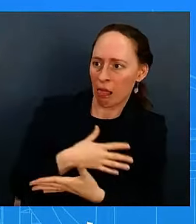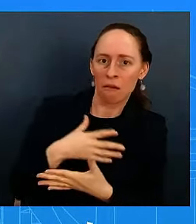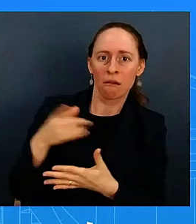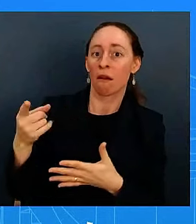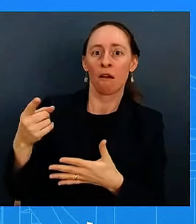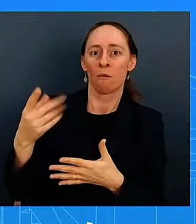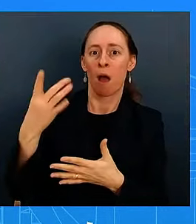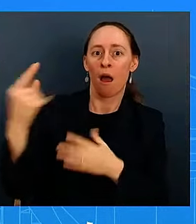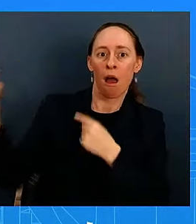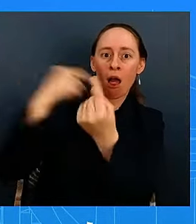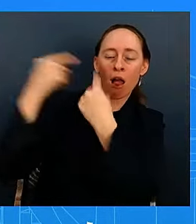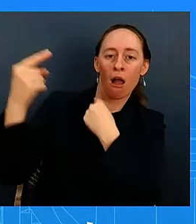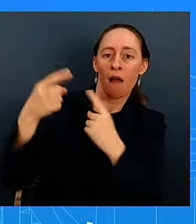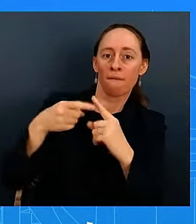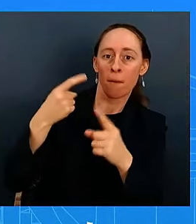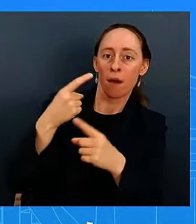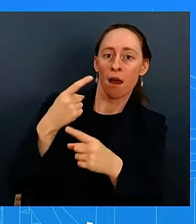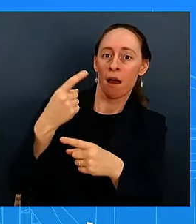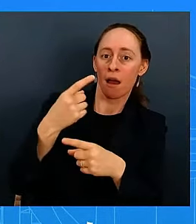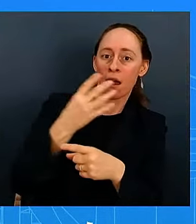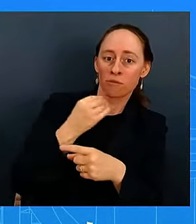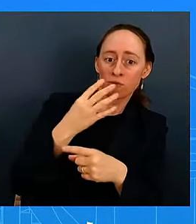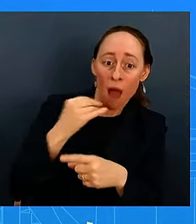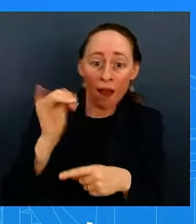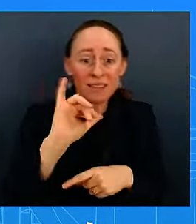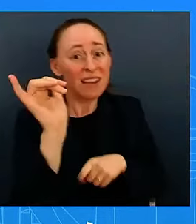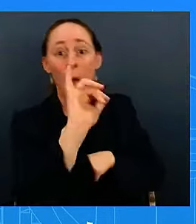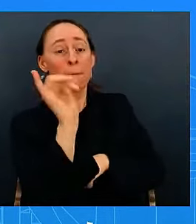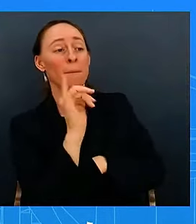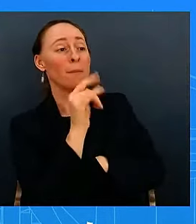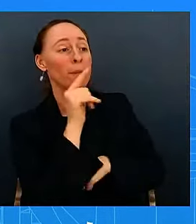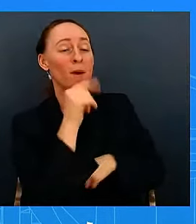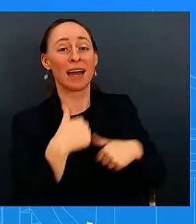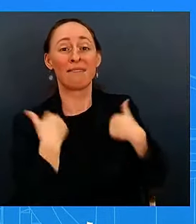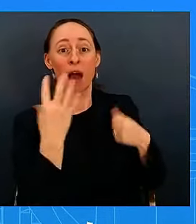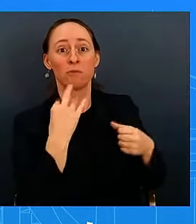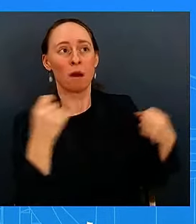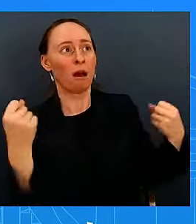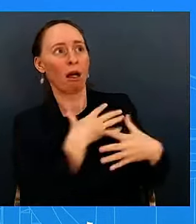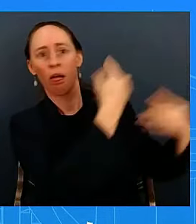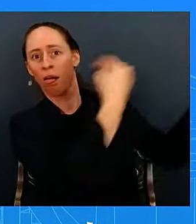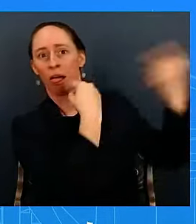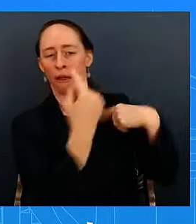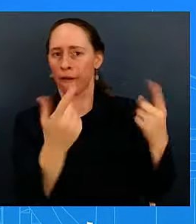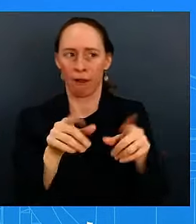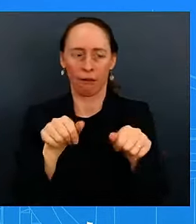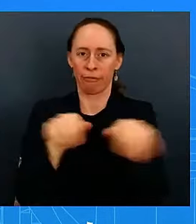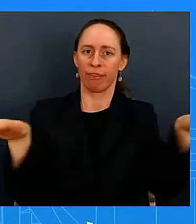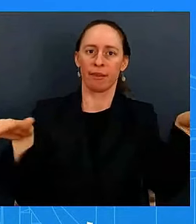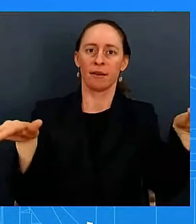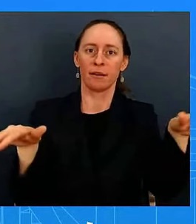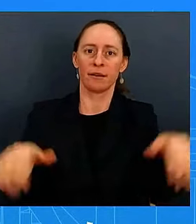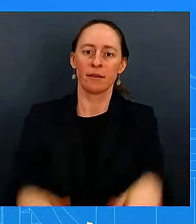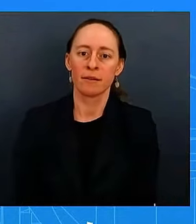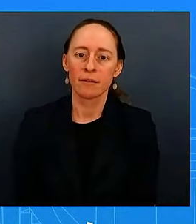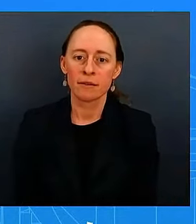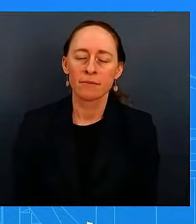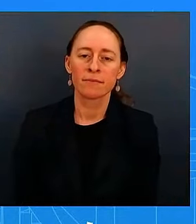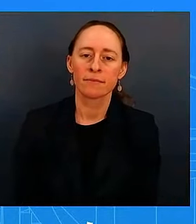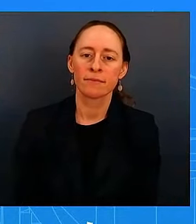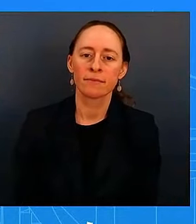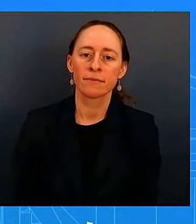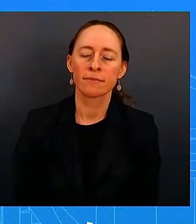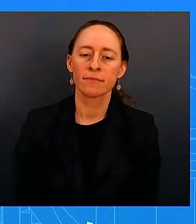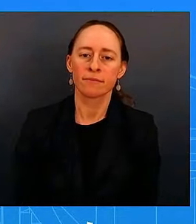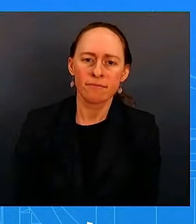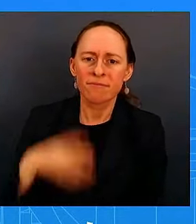obviously a different topic the president's hosting the quad summit um in wilmington delaware we also understand that he's hosting bilateral meetings with those some